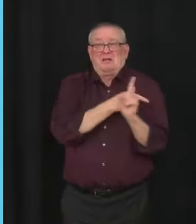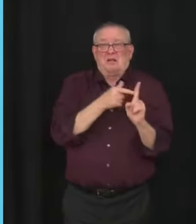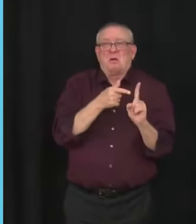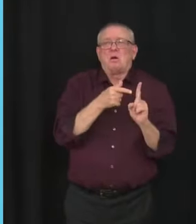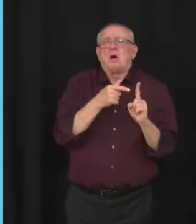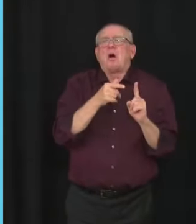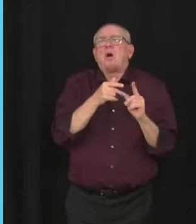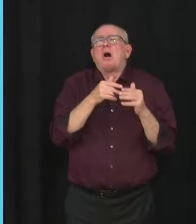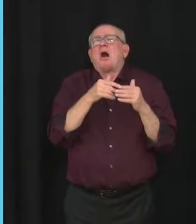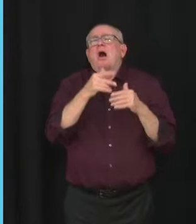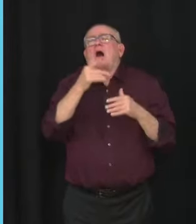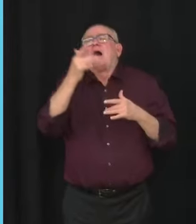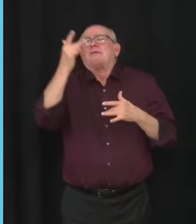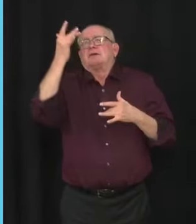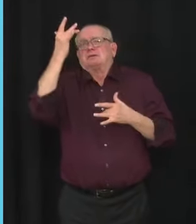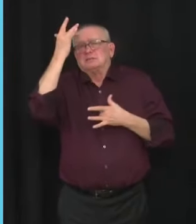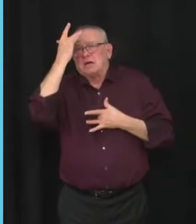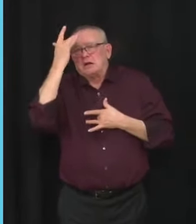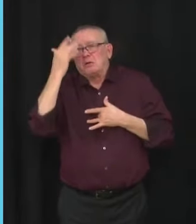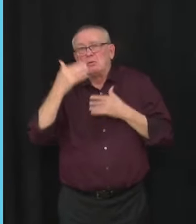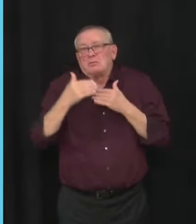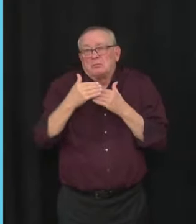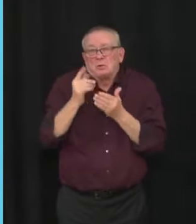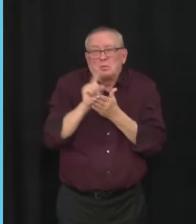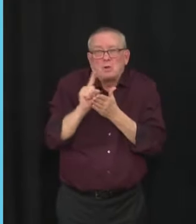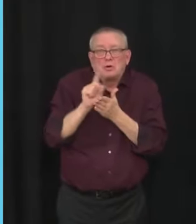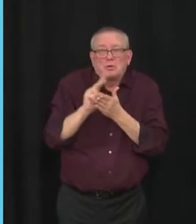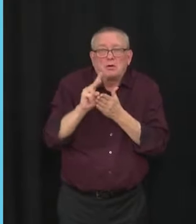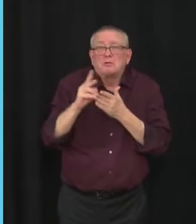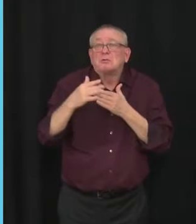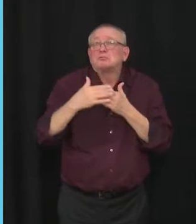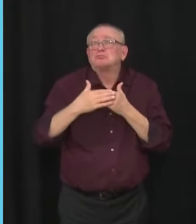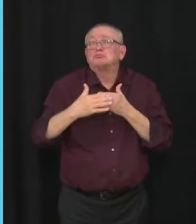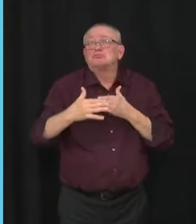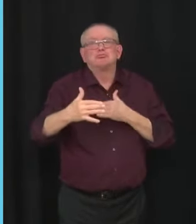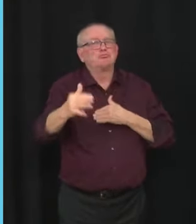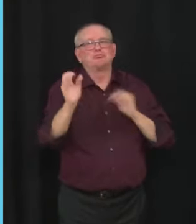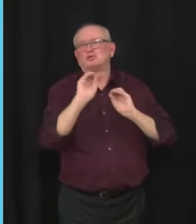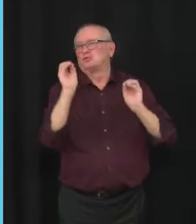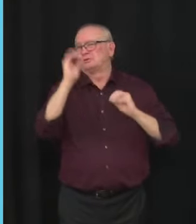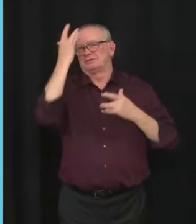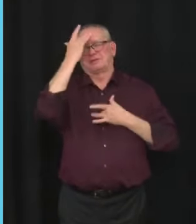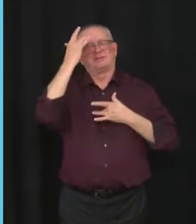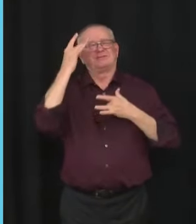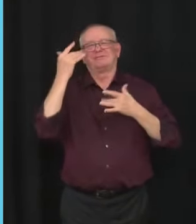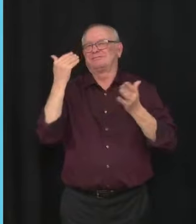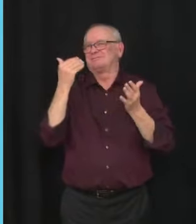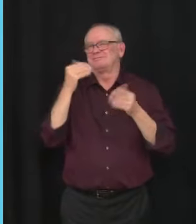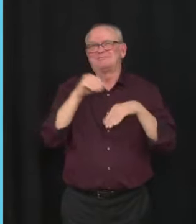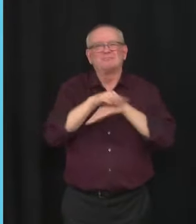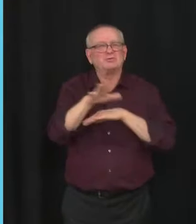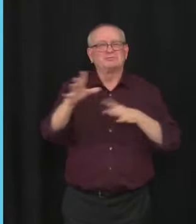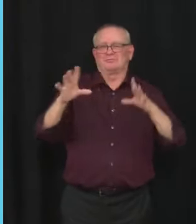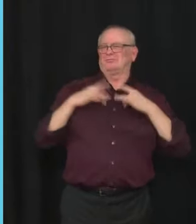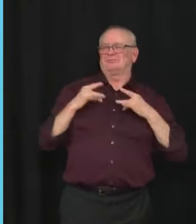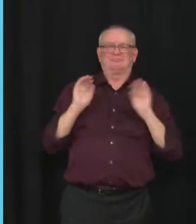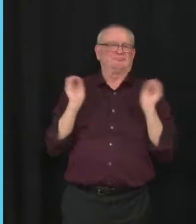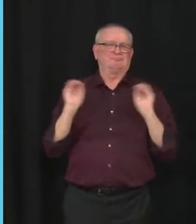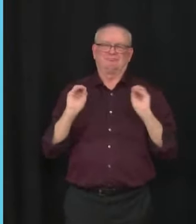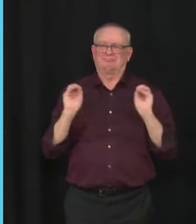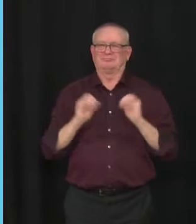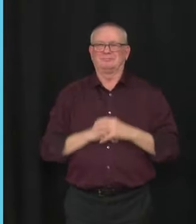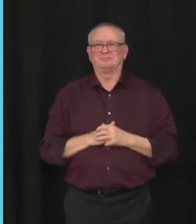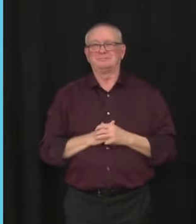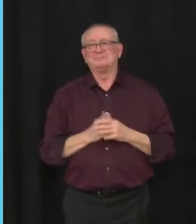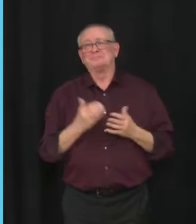to two weeks and after that, again, there is no ongoing risk. We know there may be some who would still like